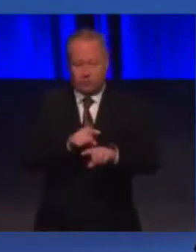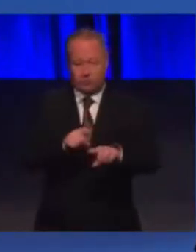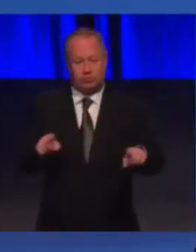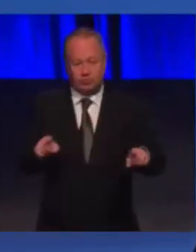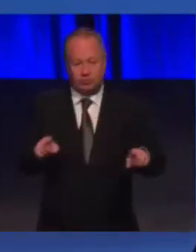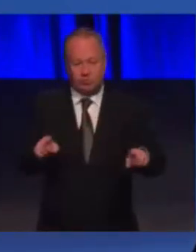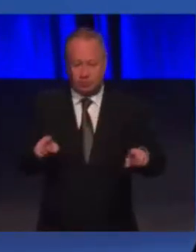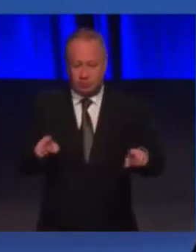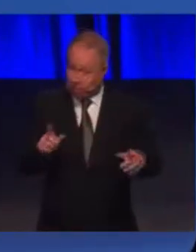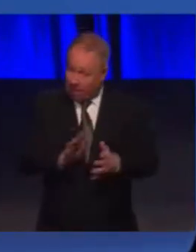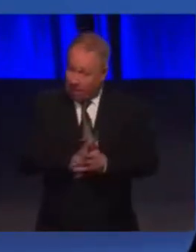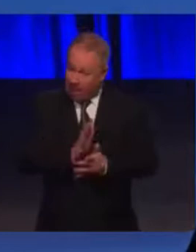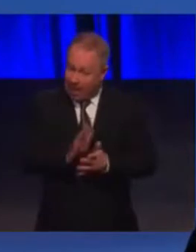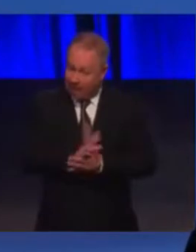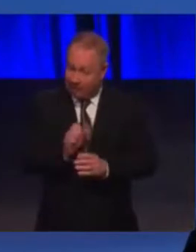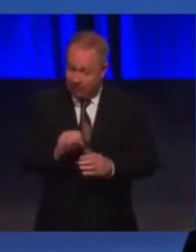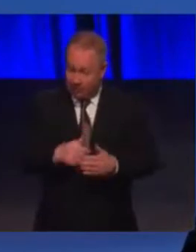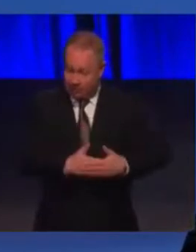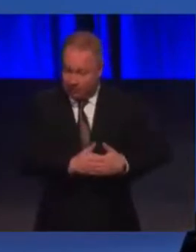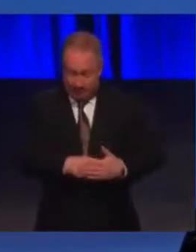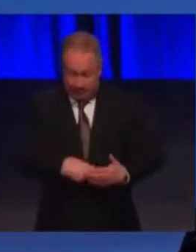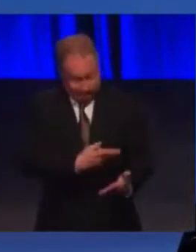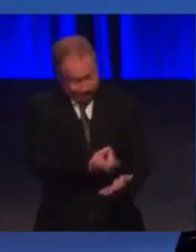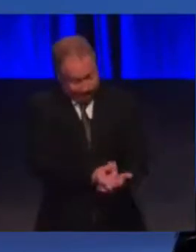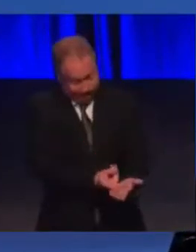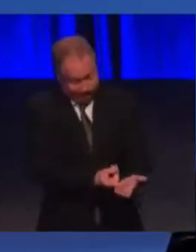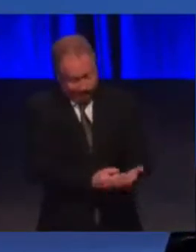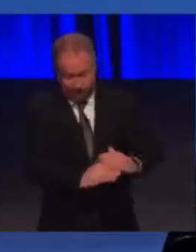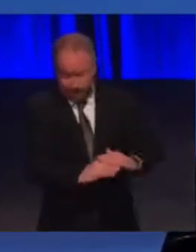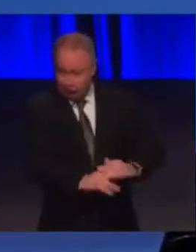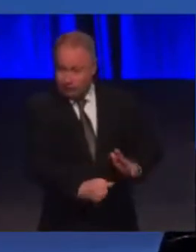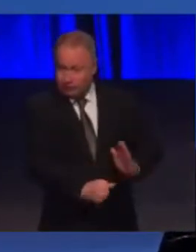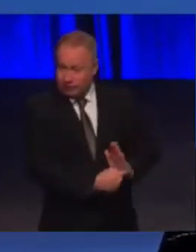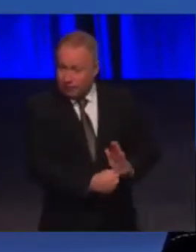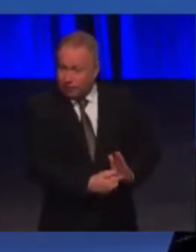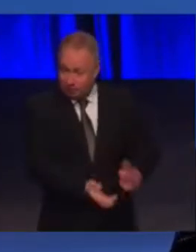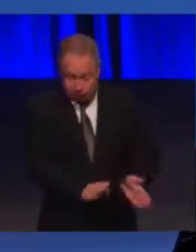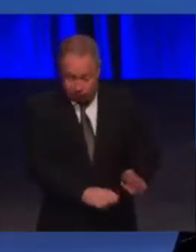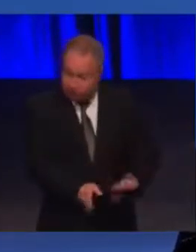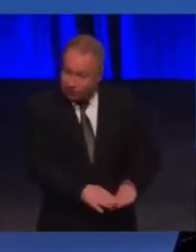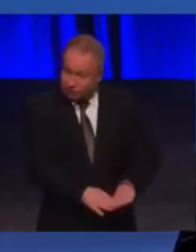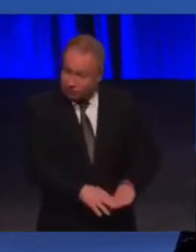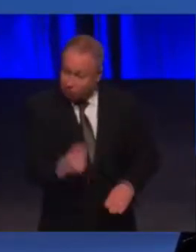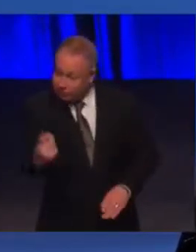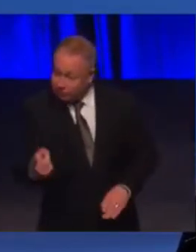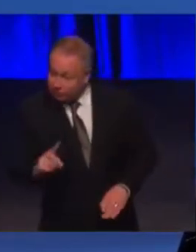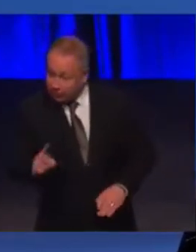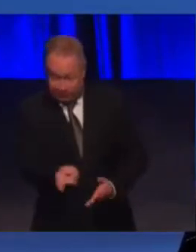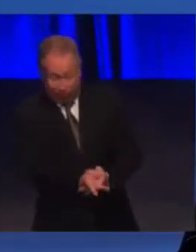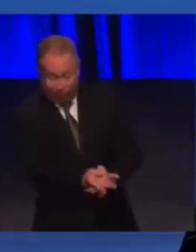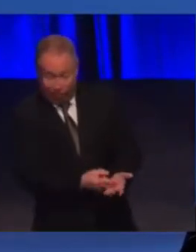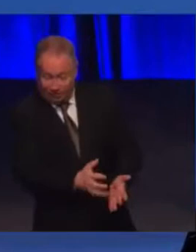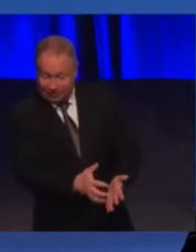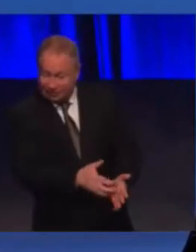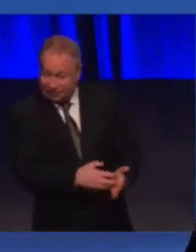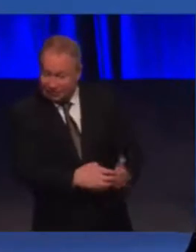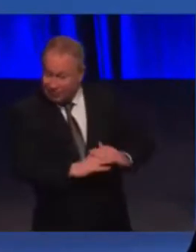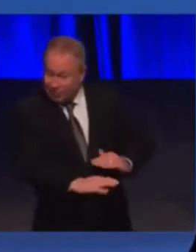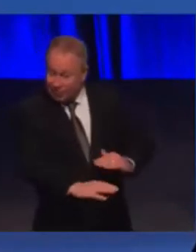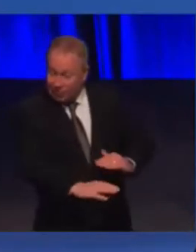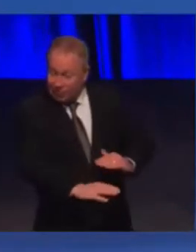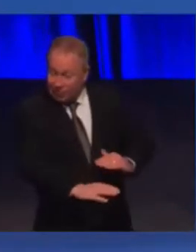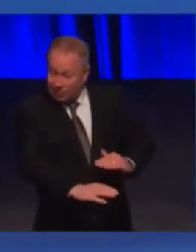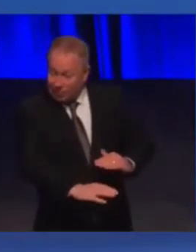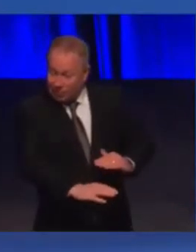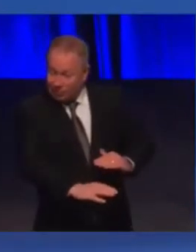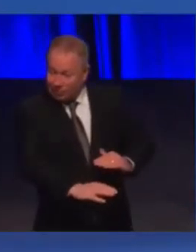would you be happy to lay your baby down on the dirty floor of a public toilet to change their nappy or would you lie down on a dirty floor? Again,